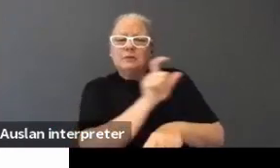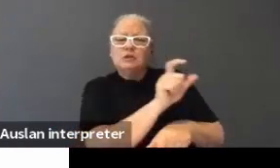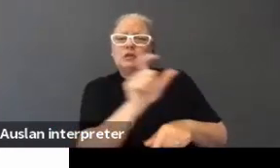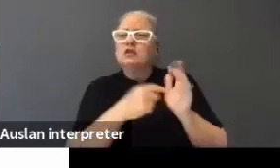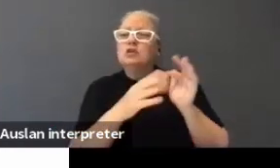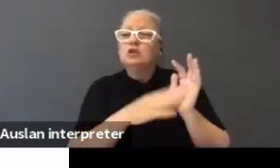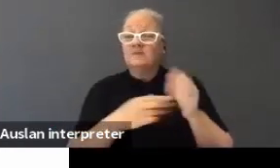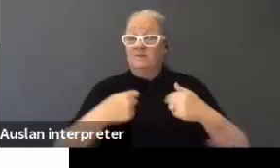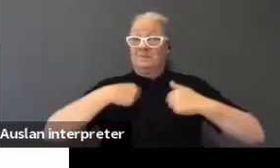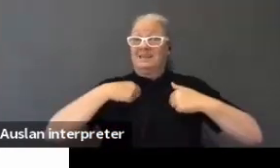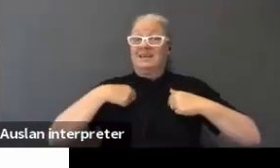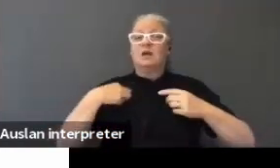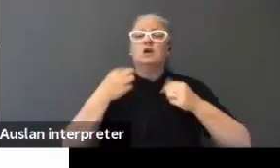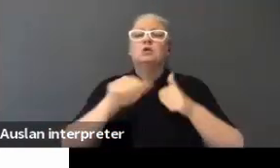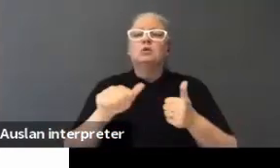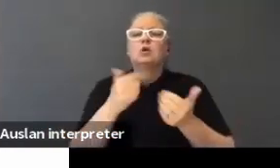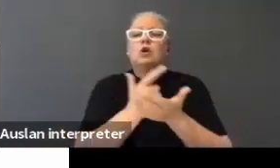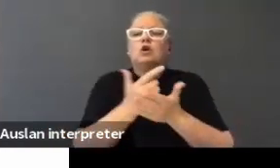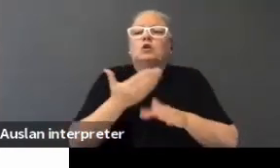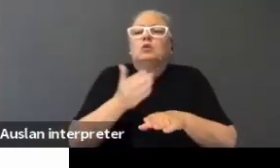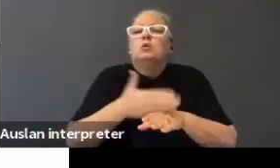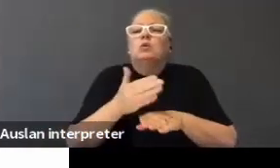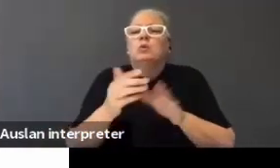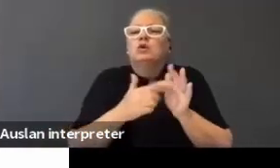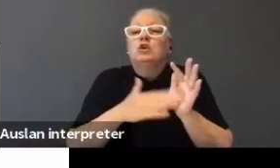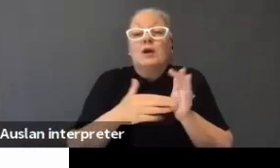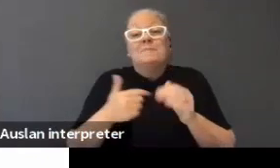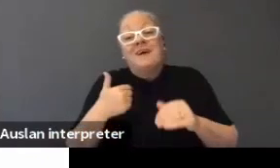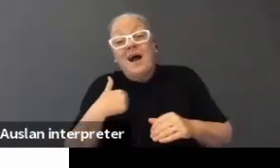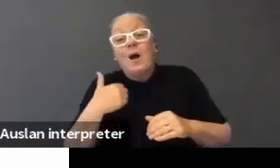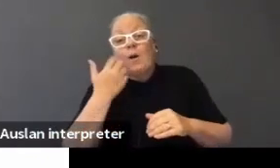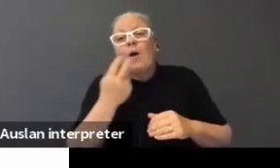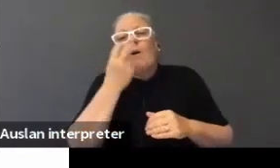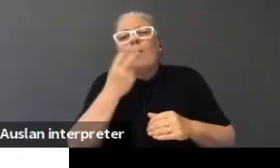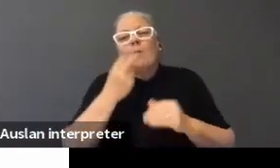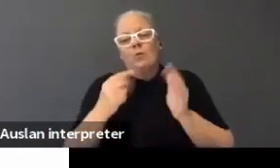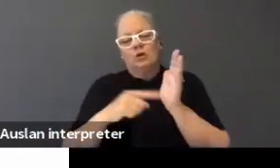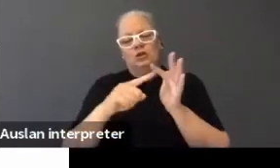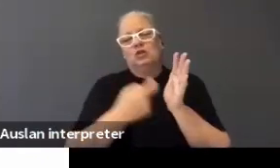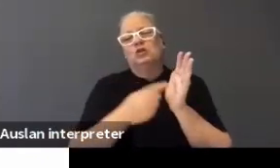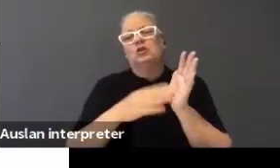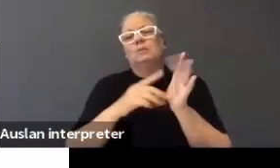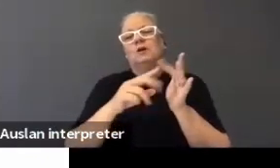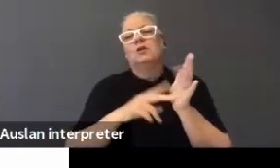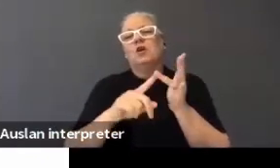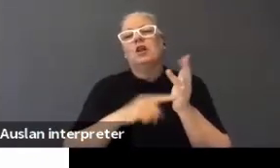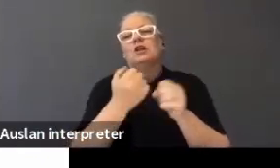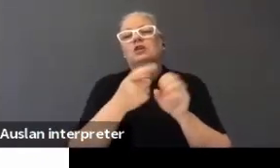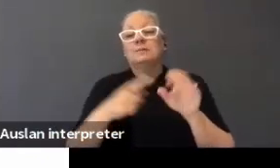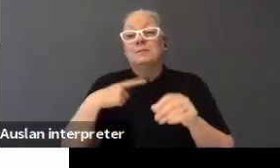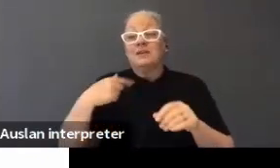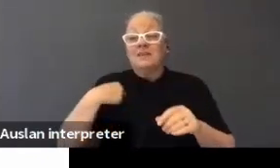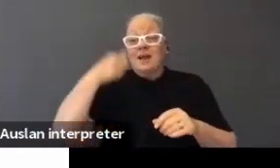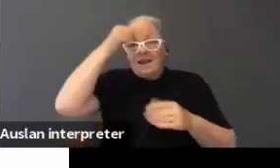issue. I don't use a lot of new terminology. I stick to a lot of older terminology because I know how to say those things.